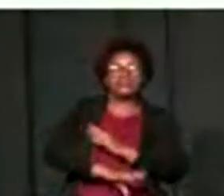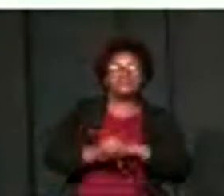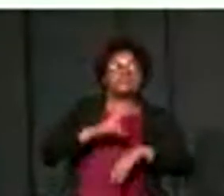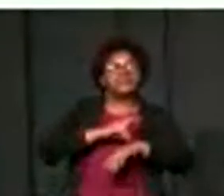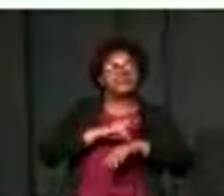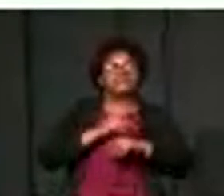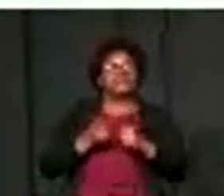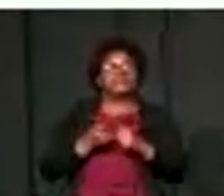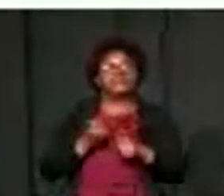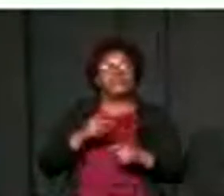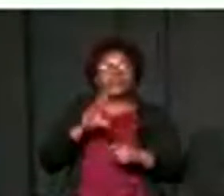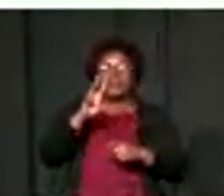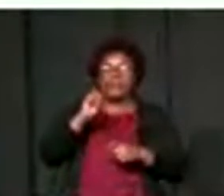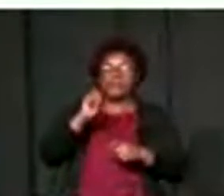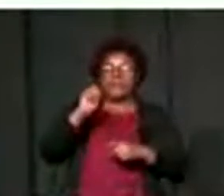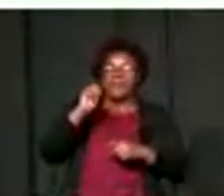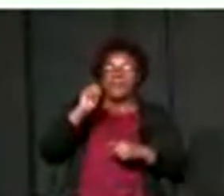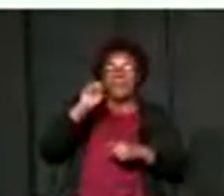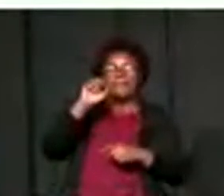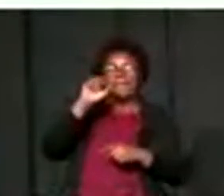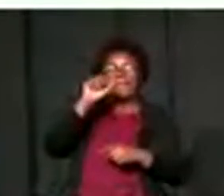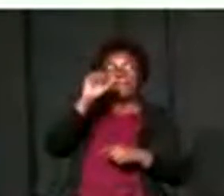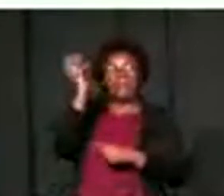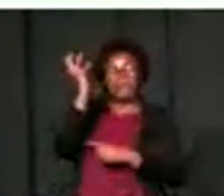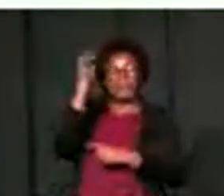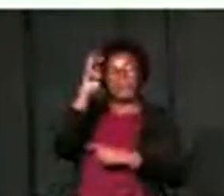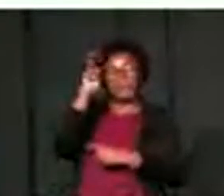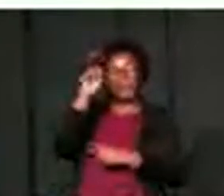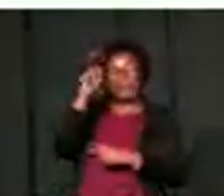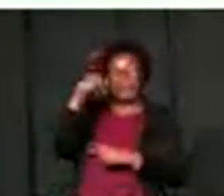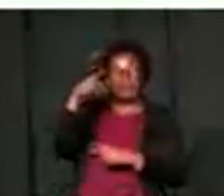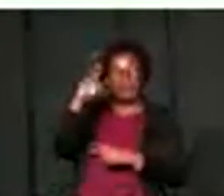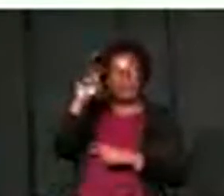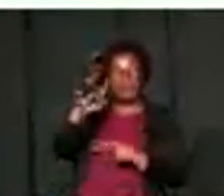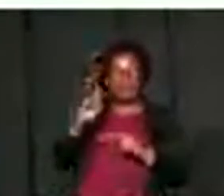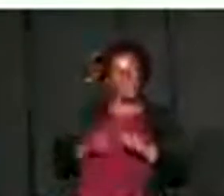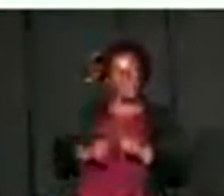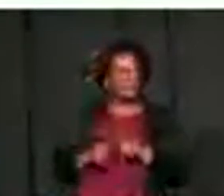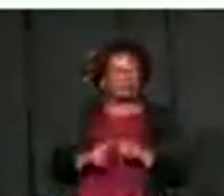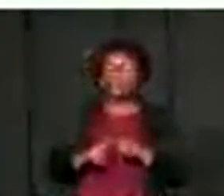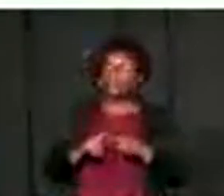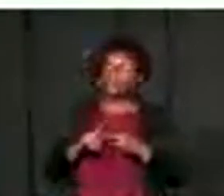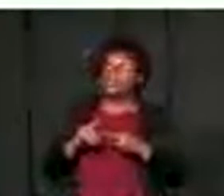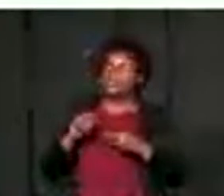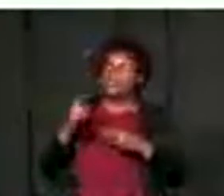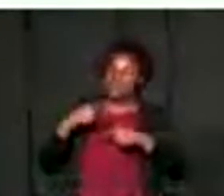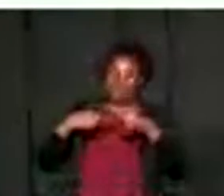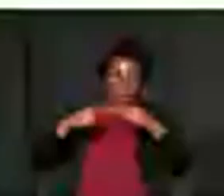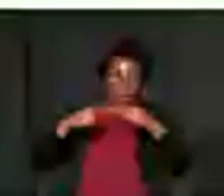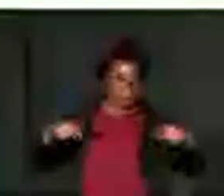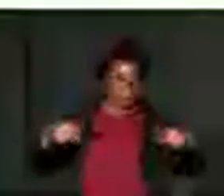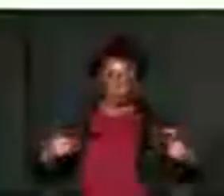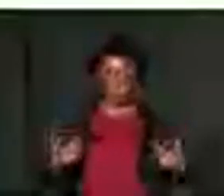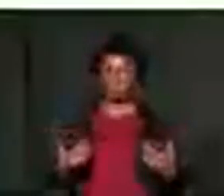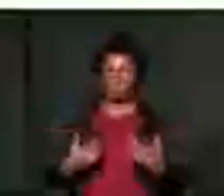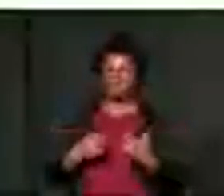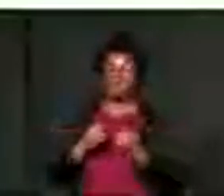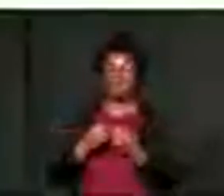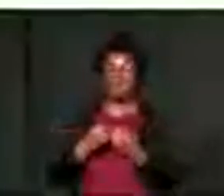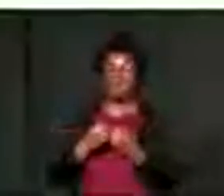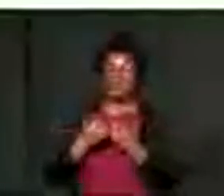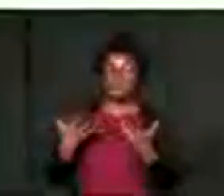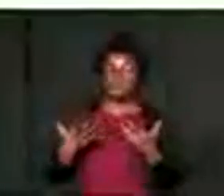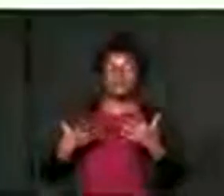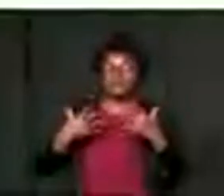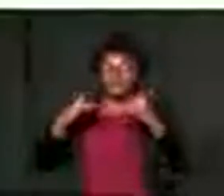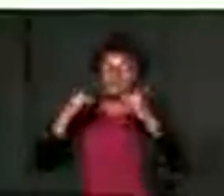Lonson, and Gustafson, as well as Mema Holwani, and Mansfield, did pitch the basic education Lekotla to a very